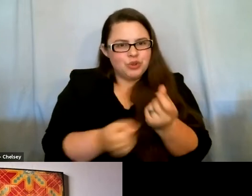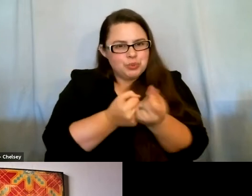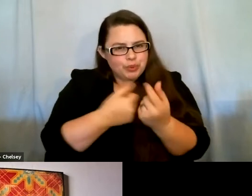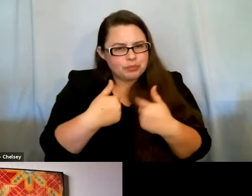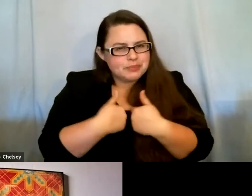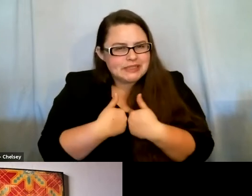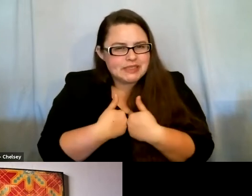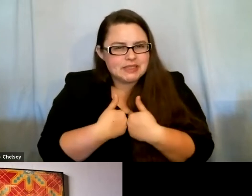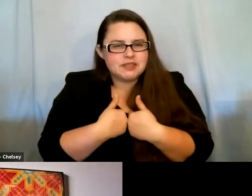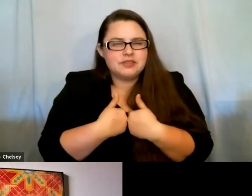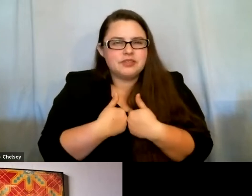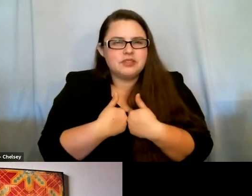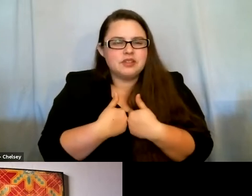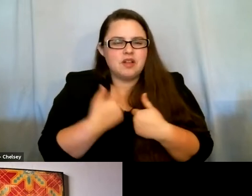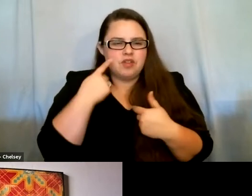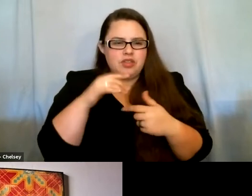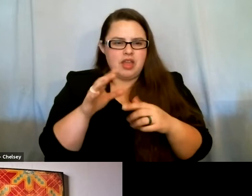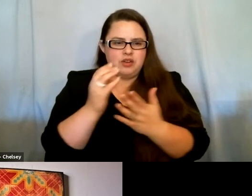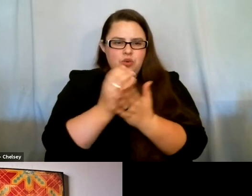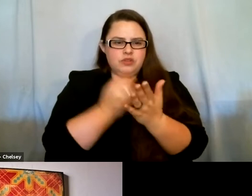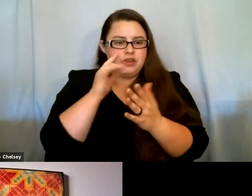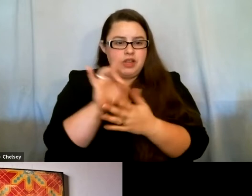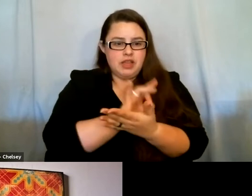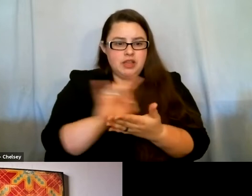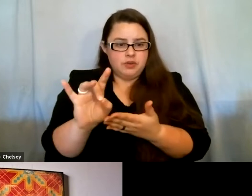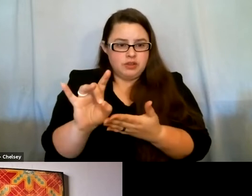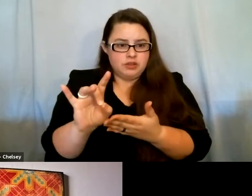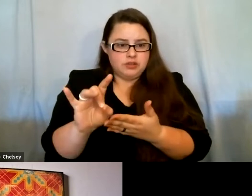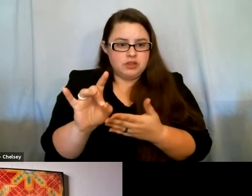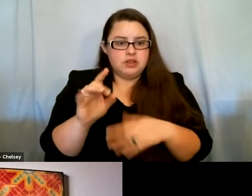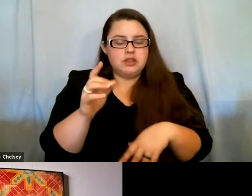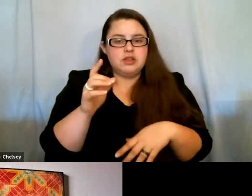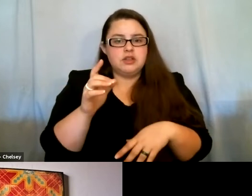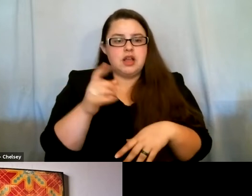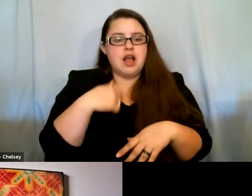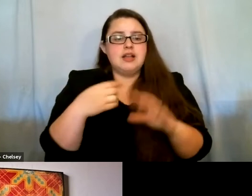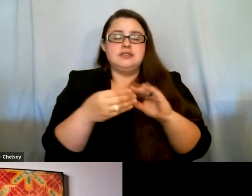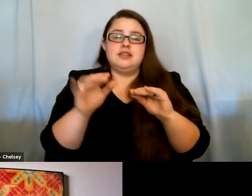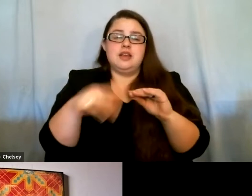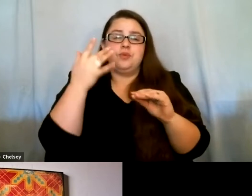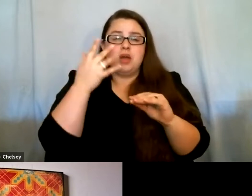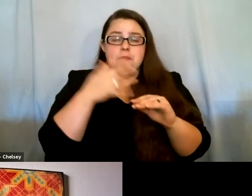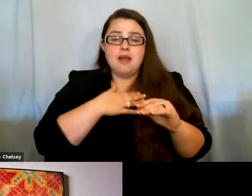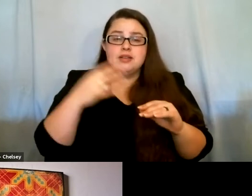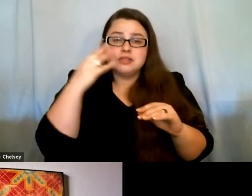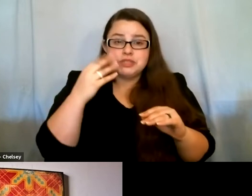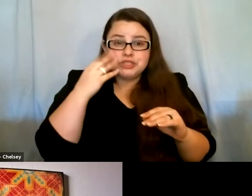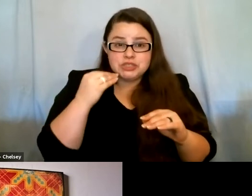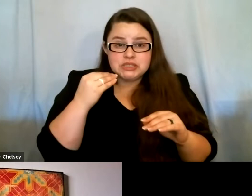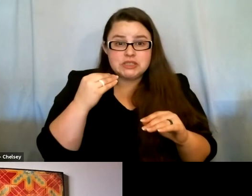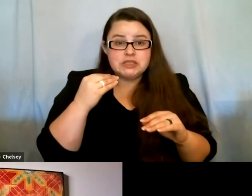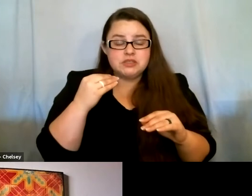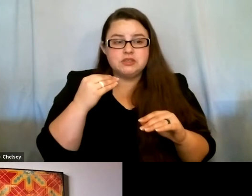that course for eight weeks, you know? And so I say that to say that, you know, my experience for the most part